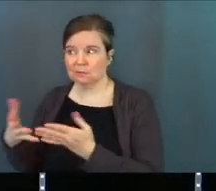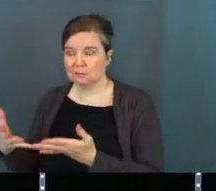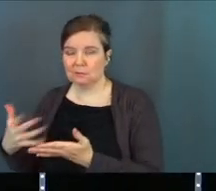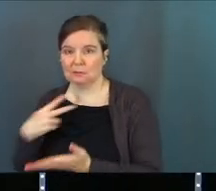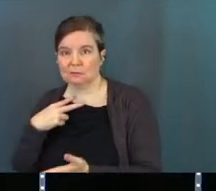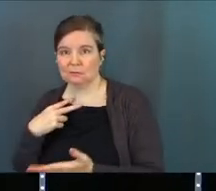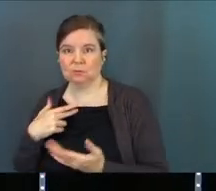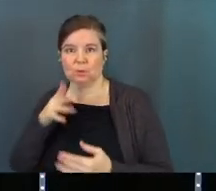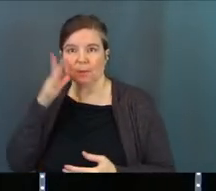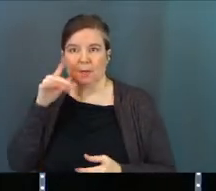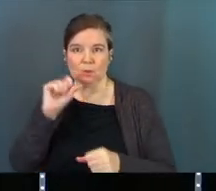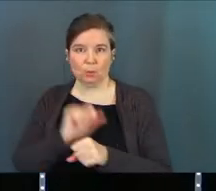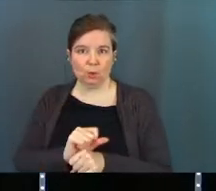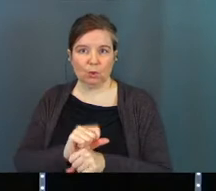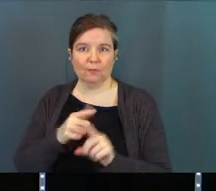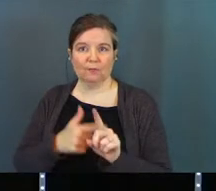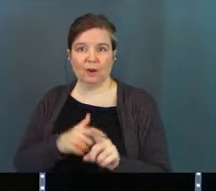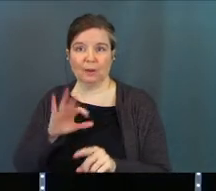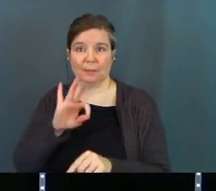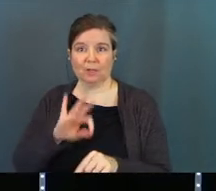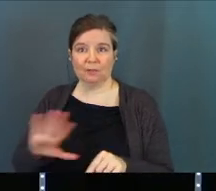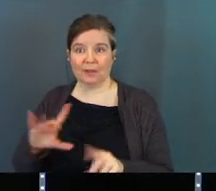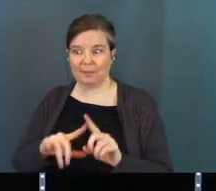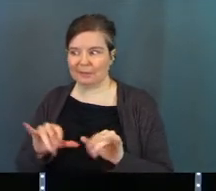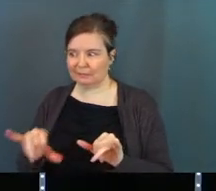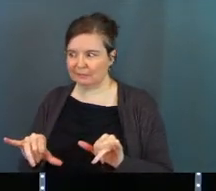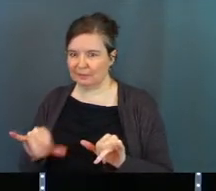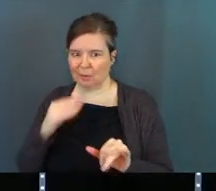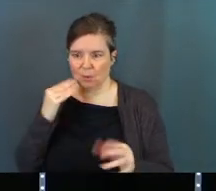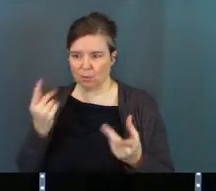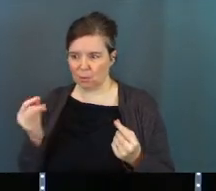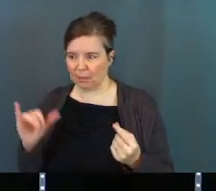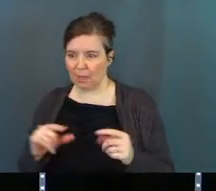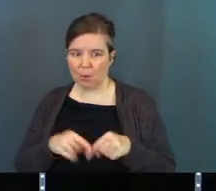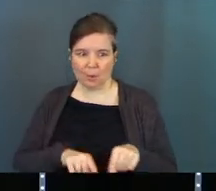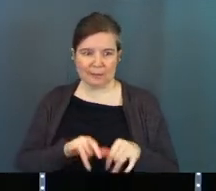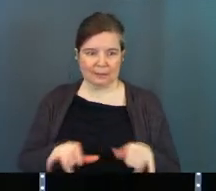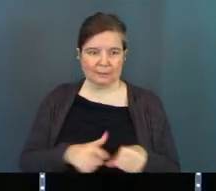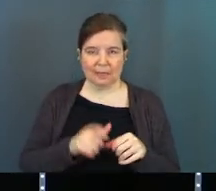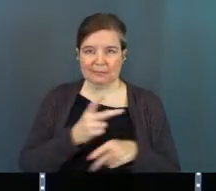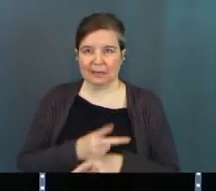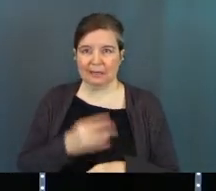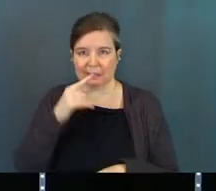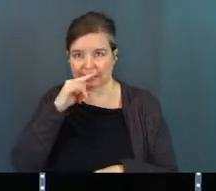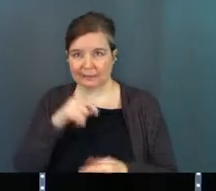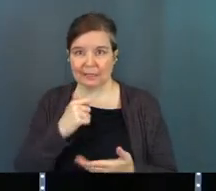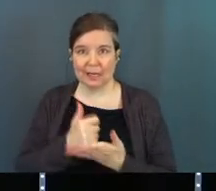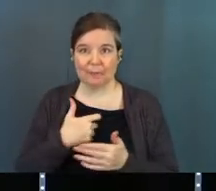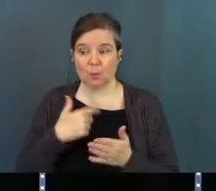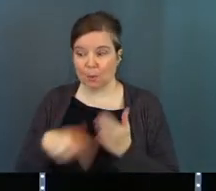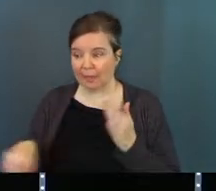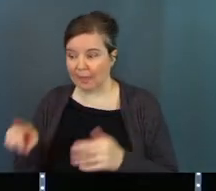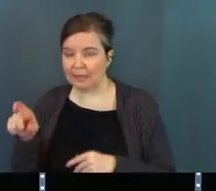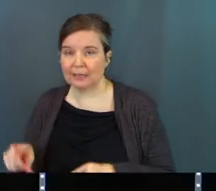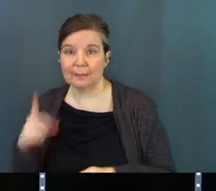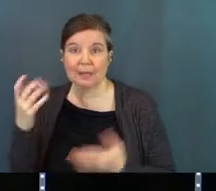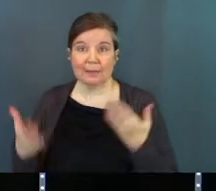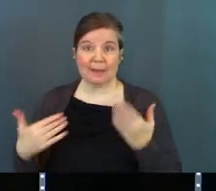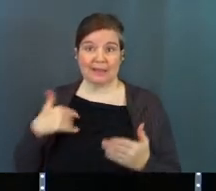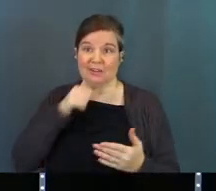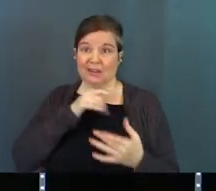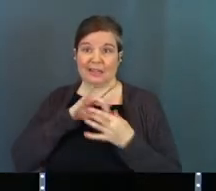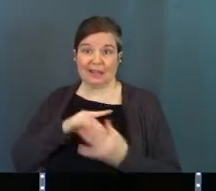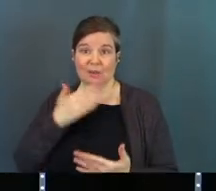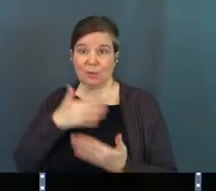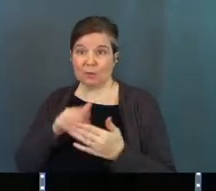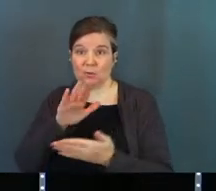you're a parent who has to work from 9 to 5, but you're at home doing that while trying to take care of your kids and help them with what they need because maybe they're just